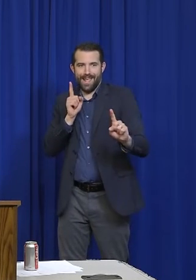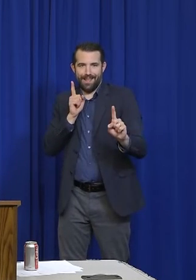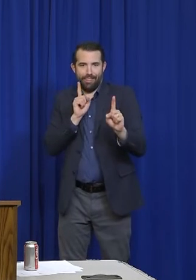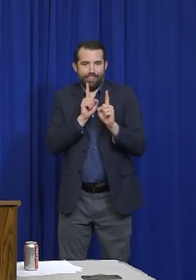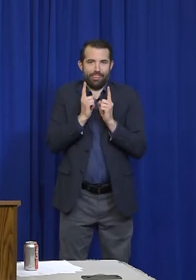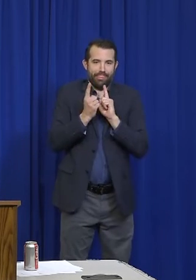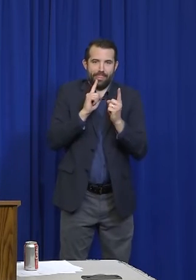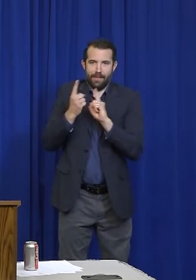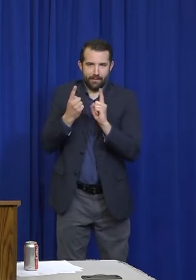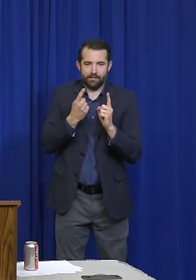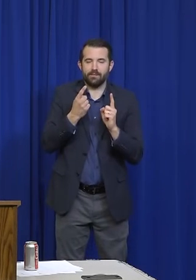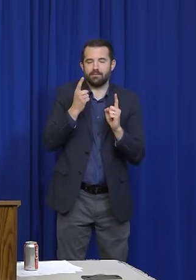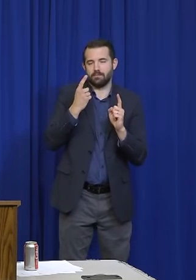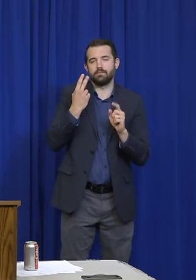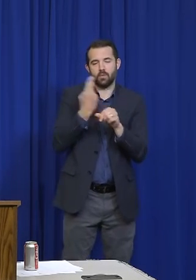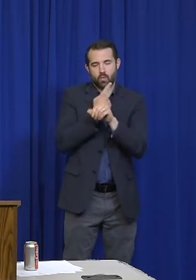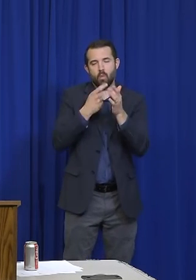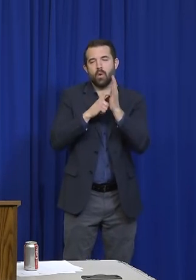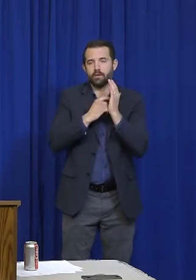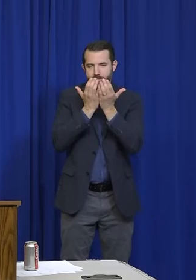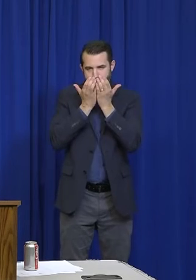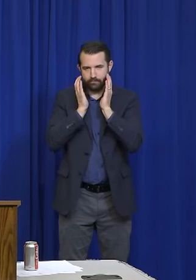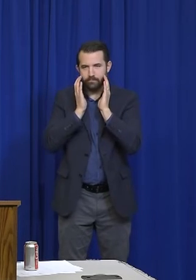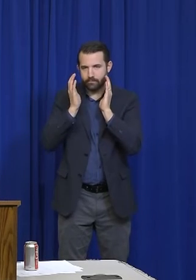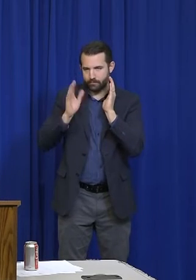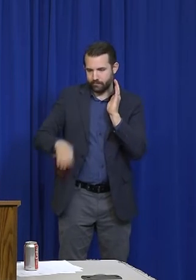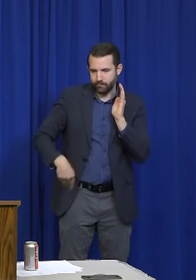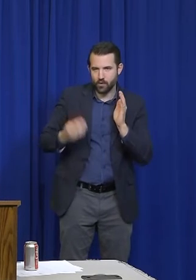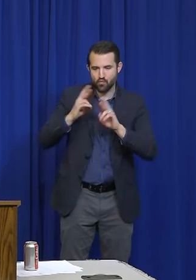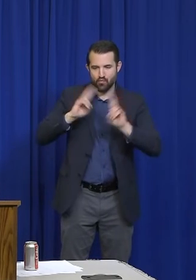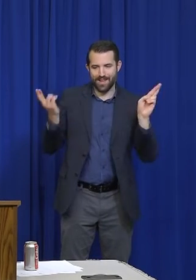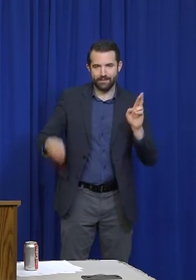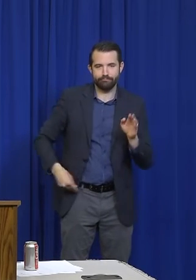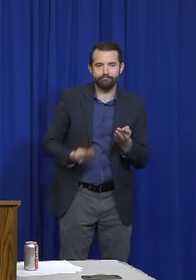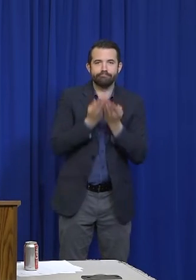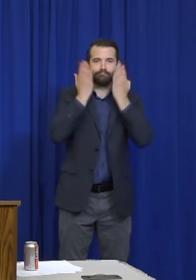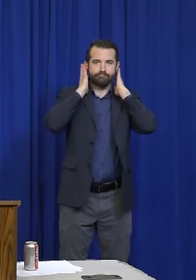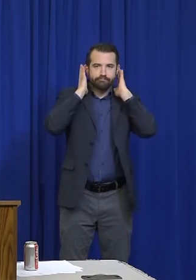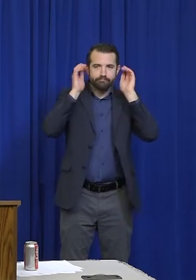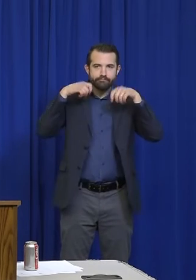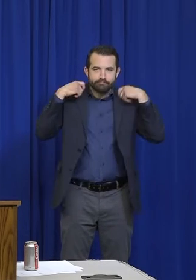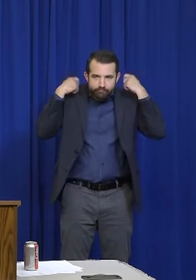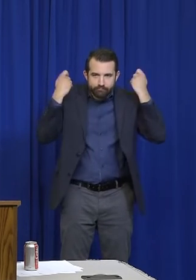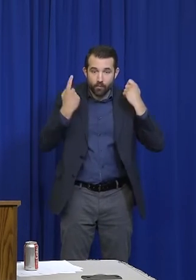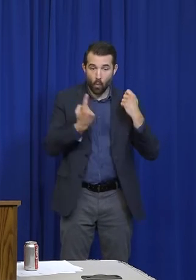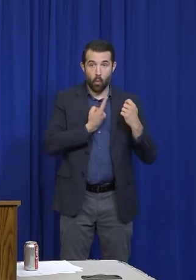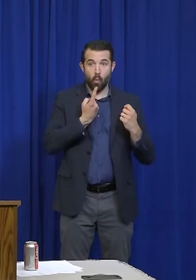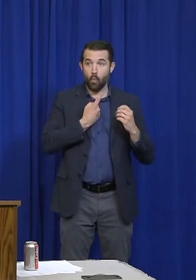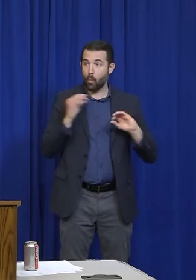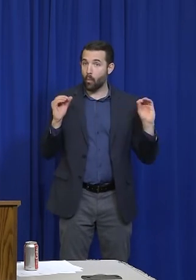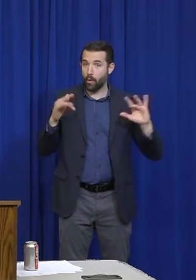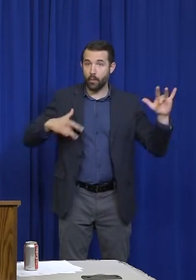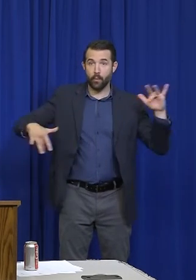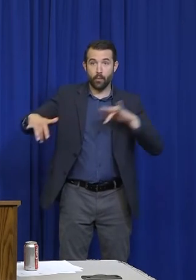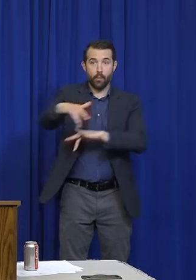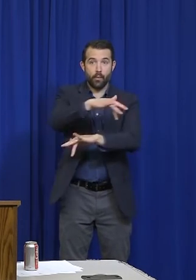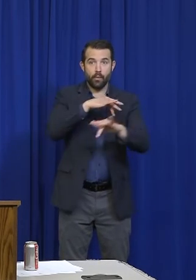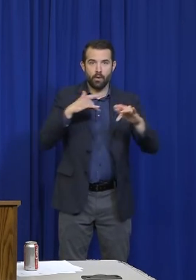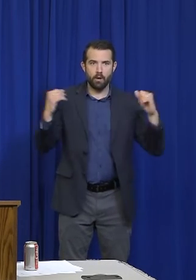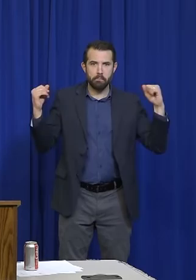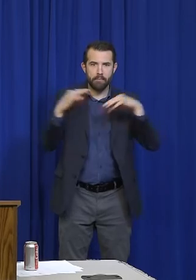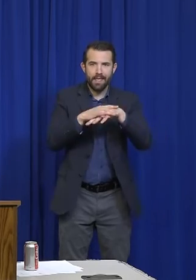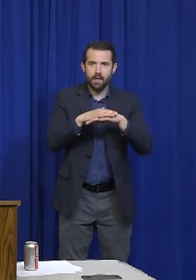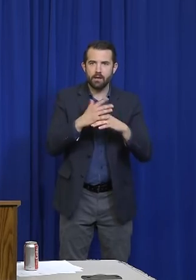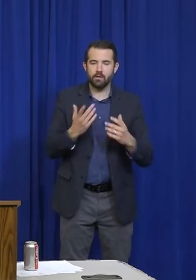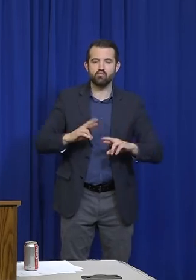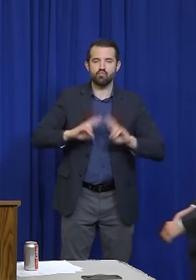Have a couple on hand, one that's clean and one you had yesterday. But just have one available wherever you might go.